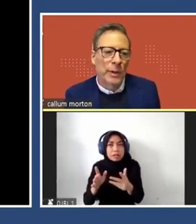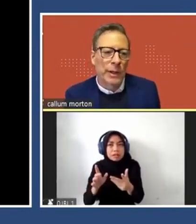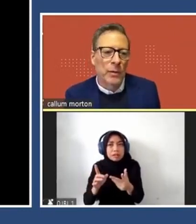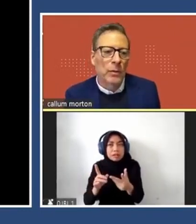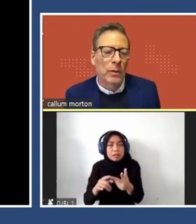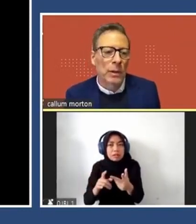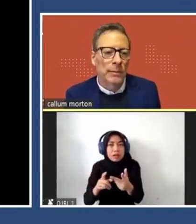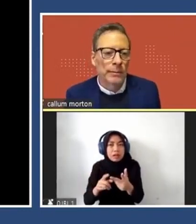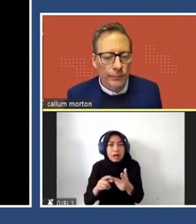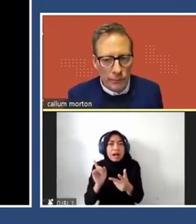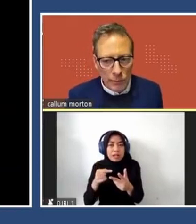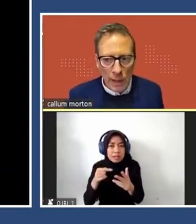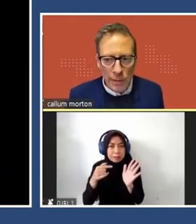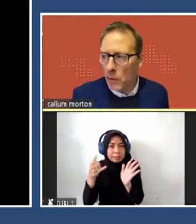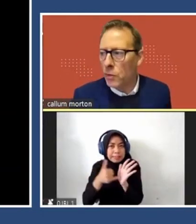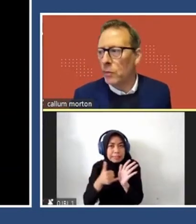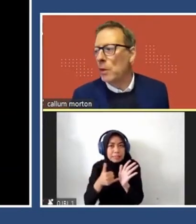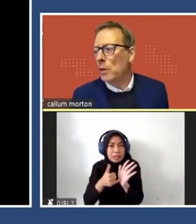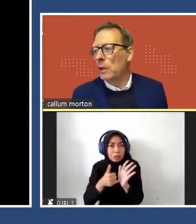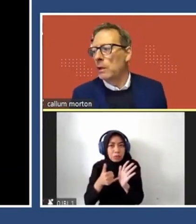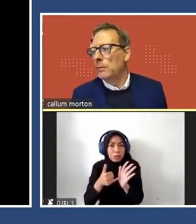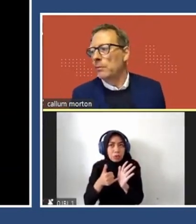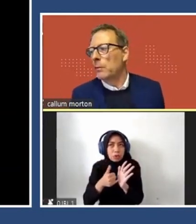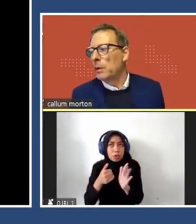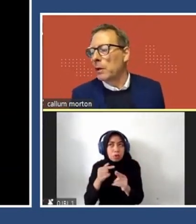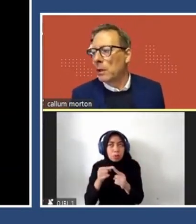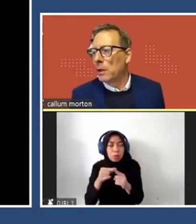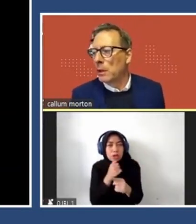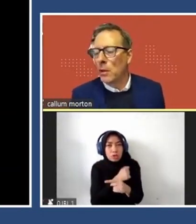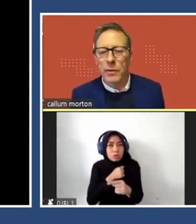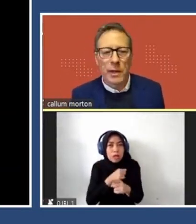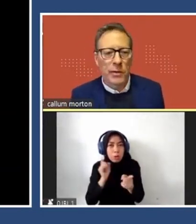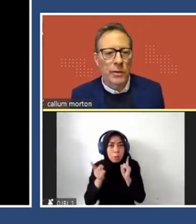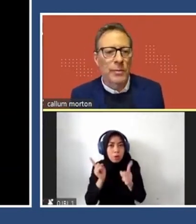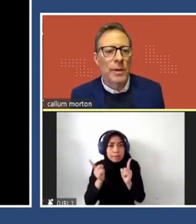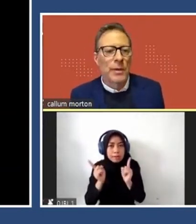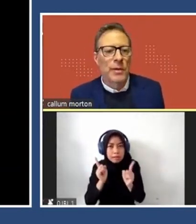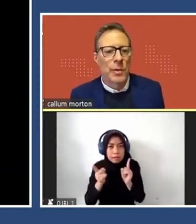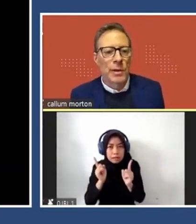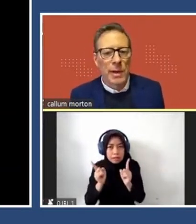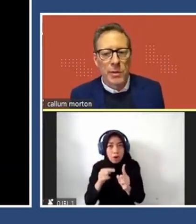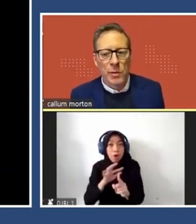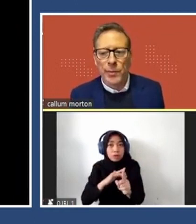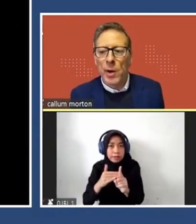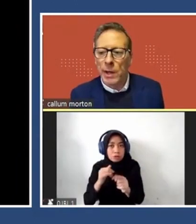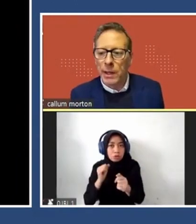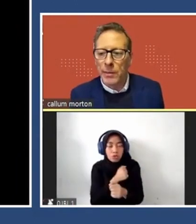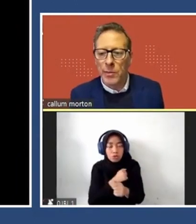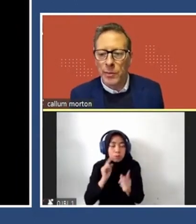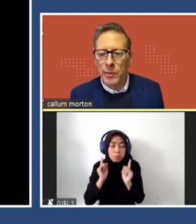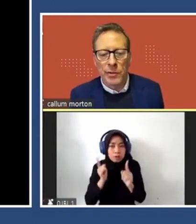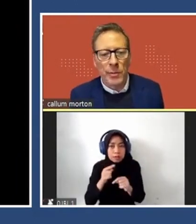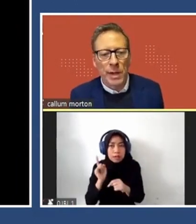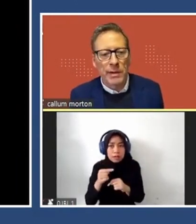strong political, um, and social, um, context to them. This work is much more